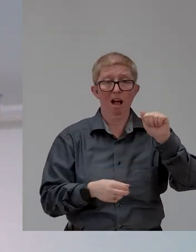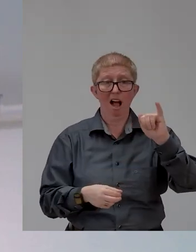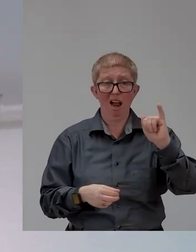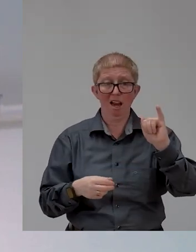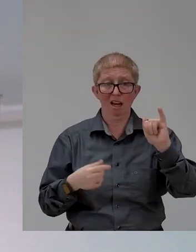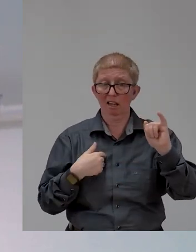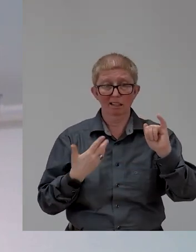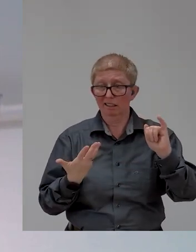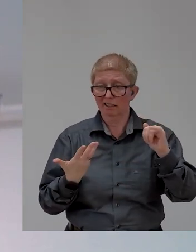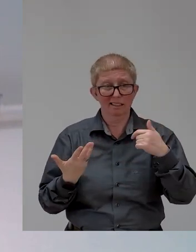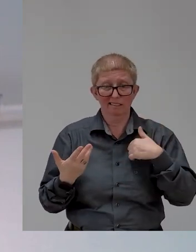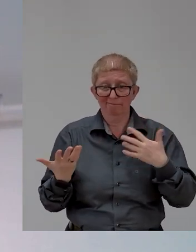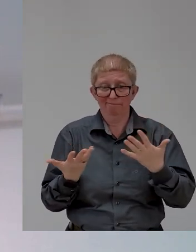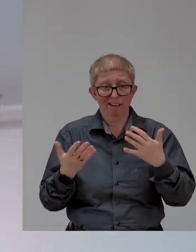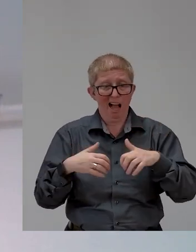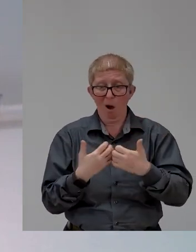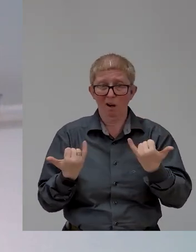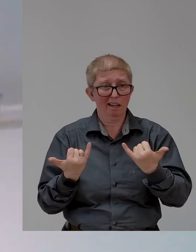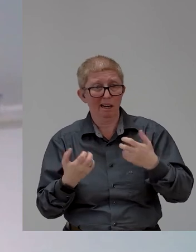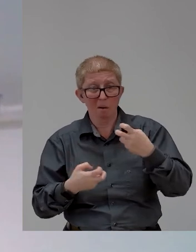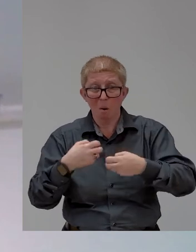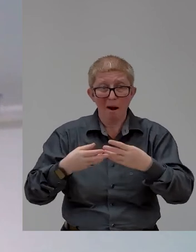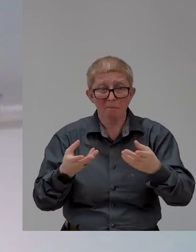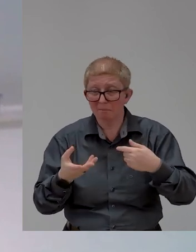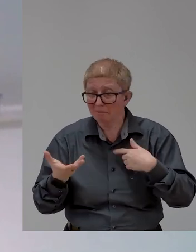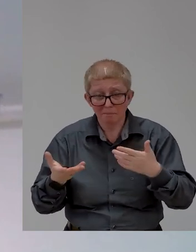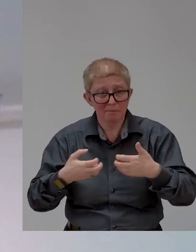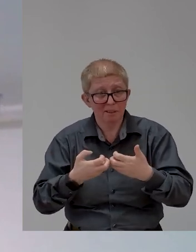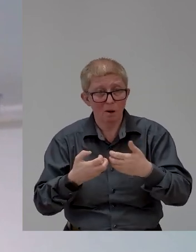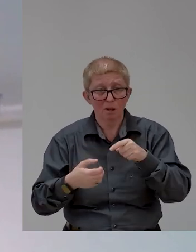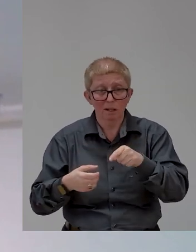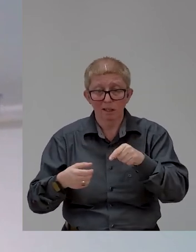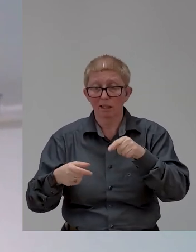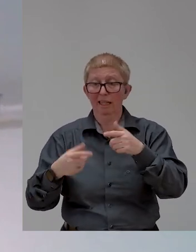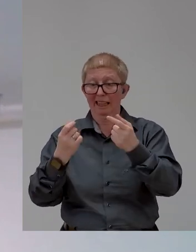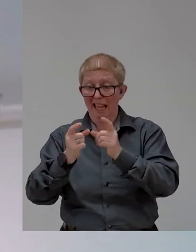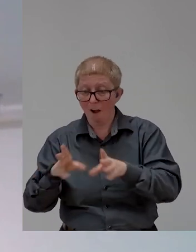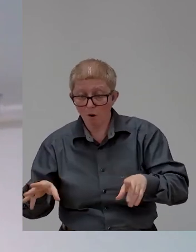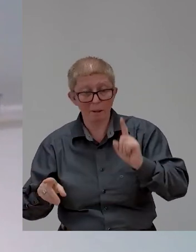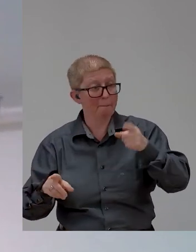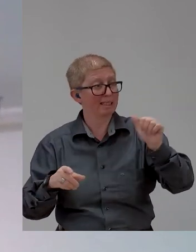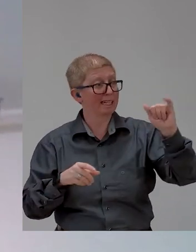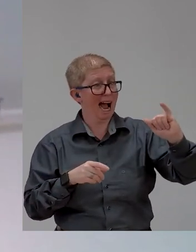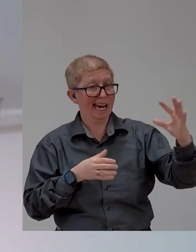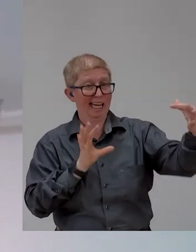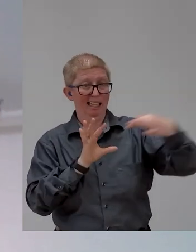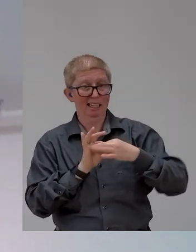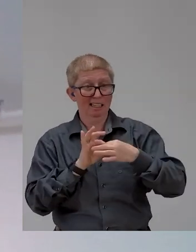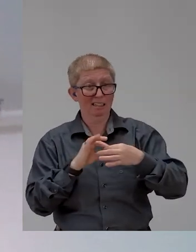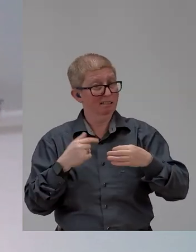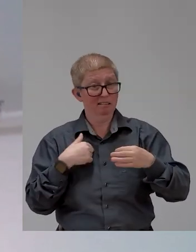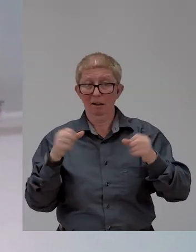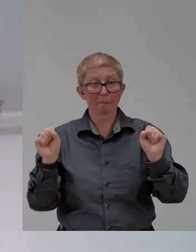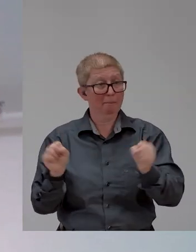if we don't get it included into the diversity agenda, people with disabilities will be left even farther behind. So,